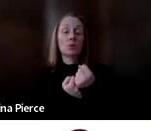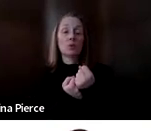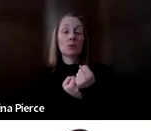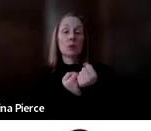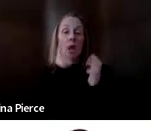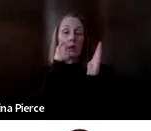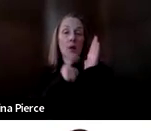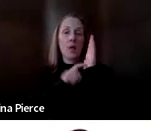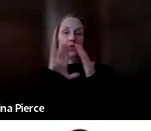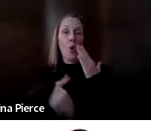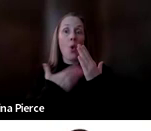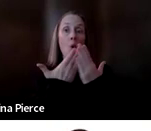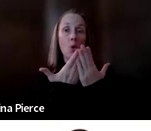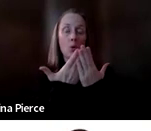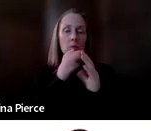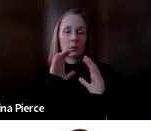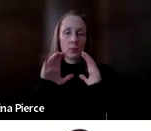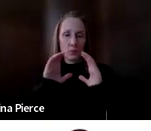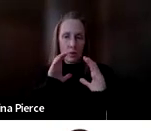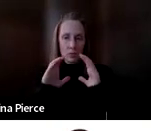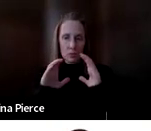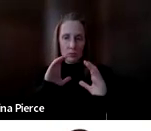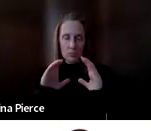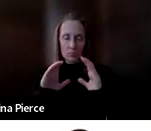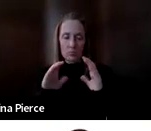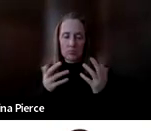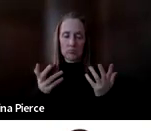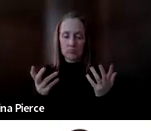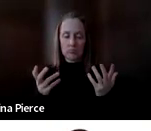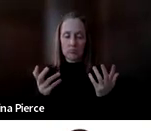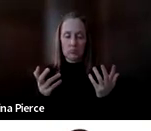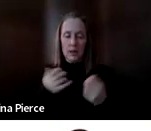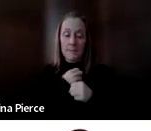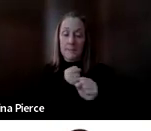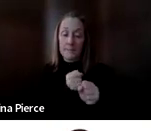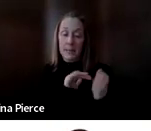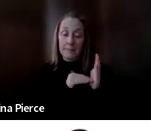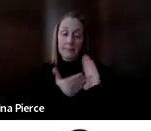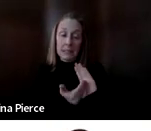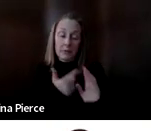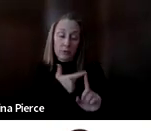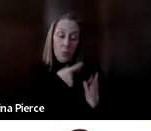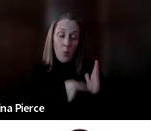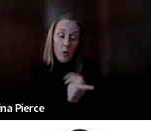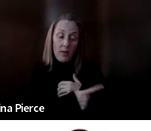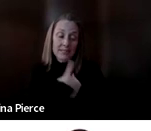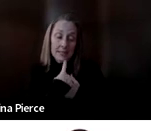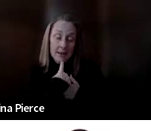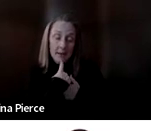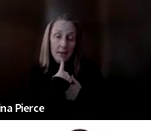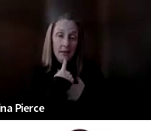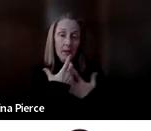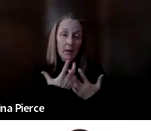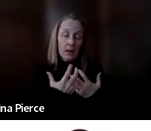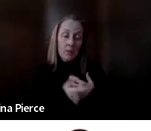acknowledge all communication made by the individual and make meaning of what they say or what they aren't saying or what they're expressing,